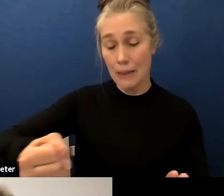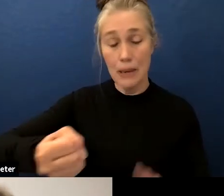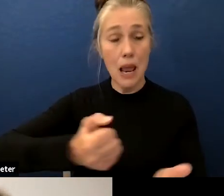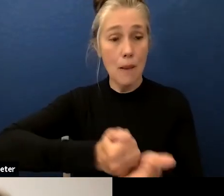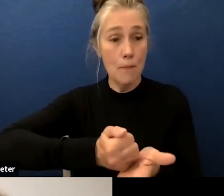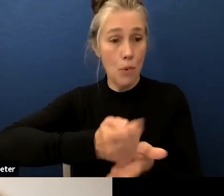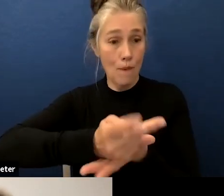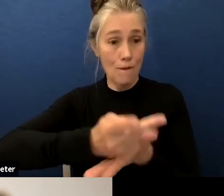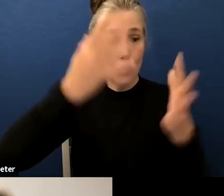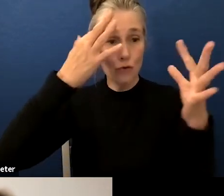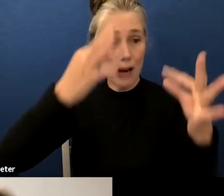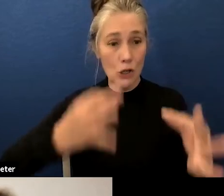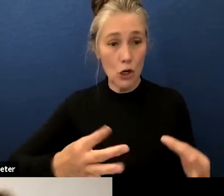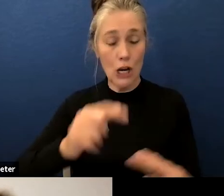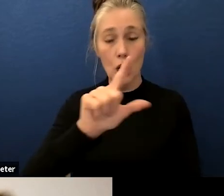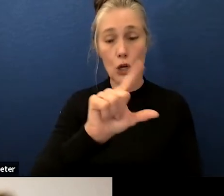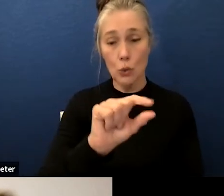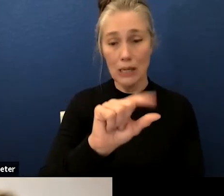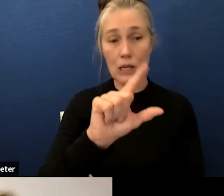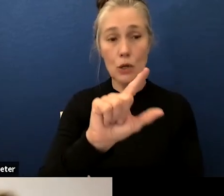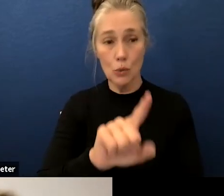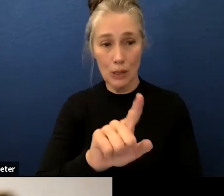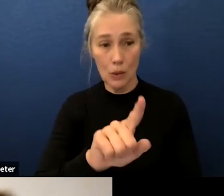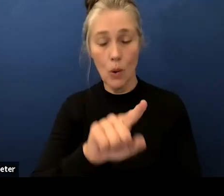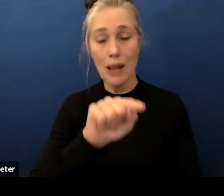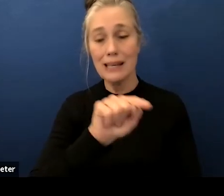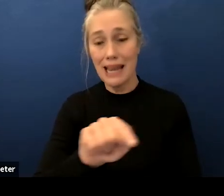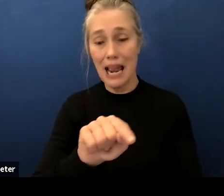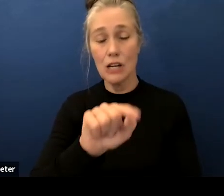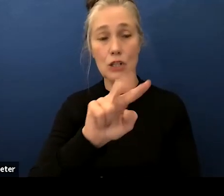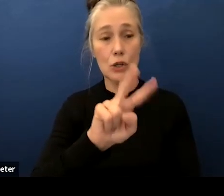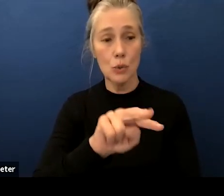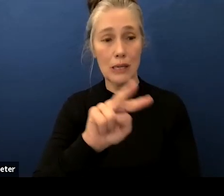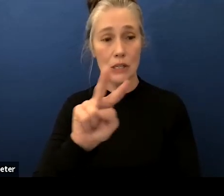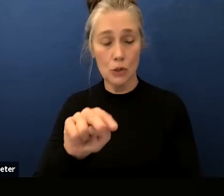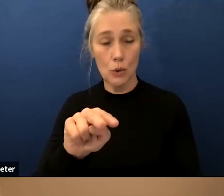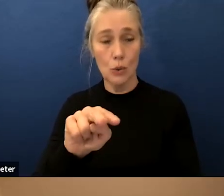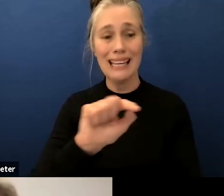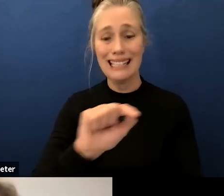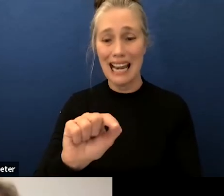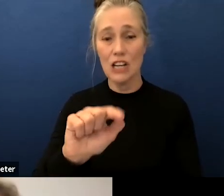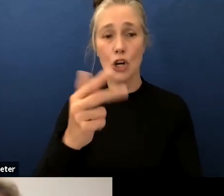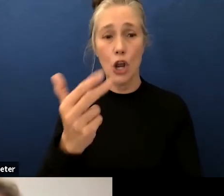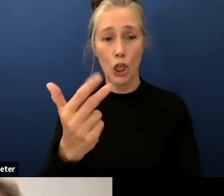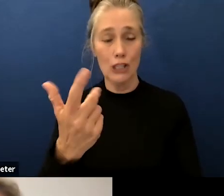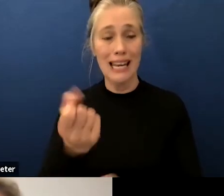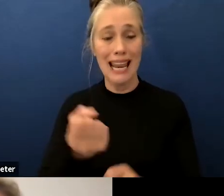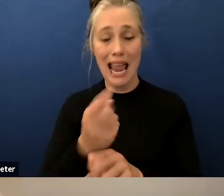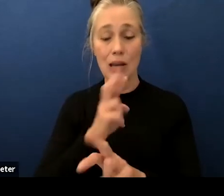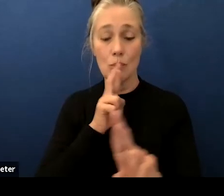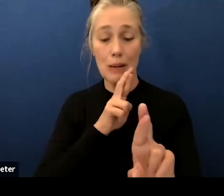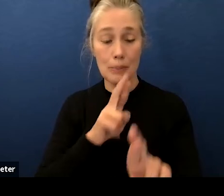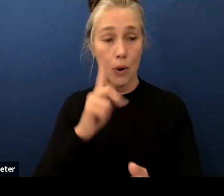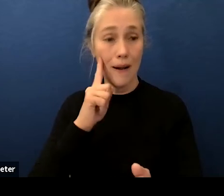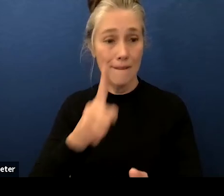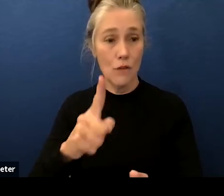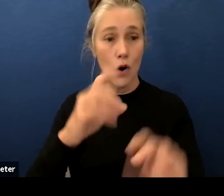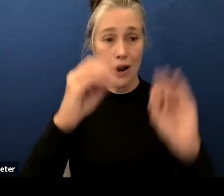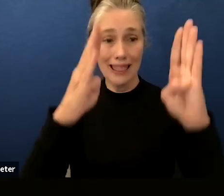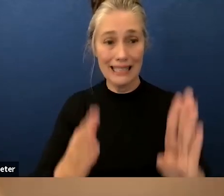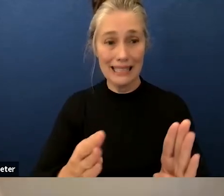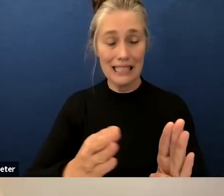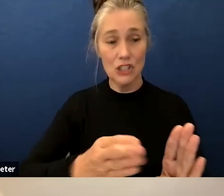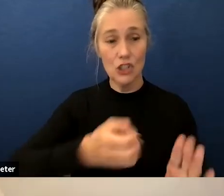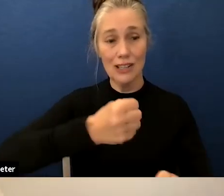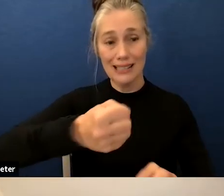2021-22-13 the annual report of teacher assignments which we